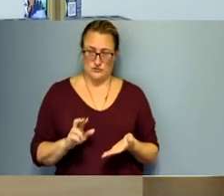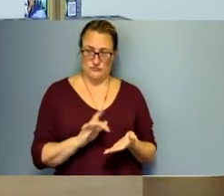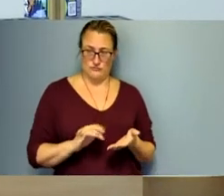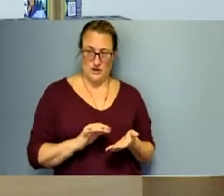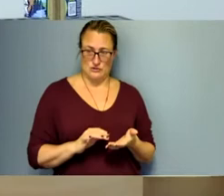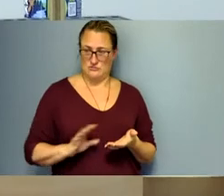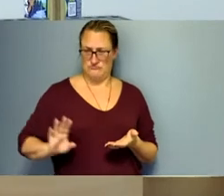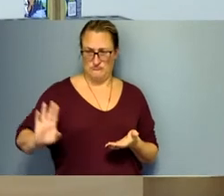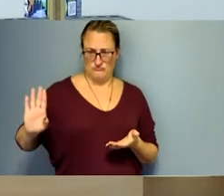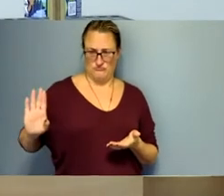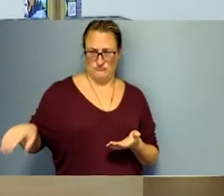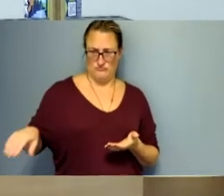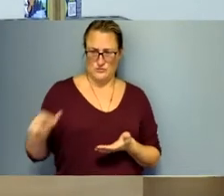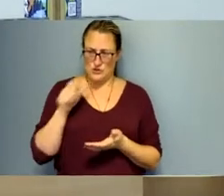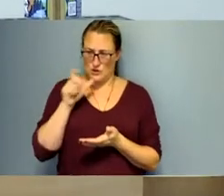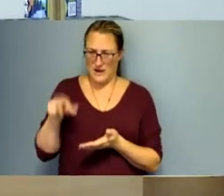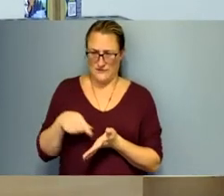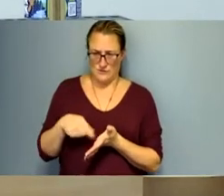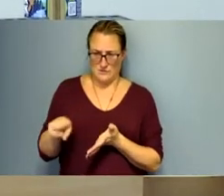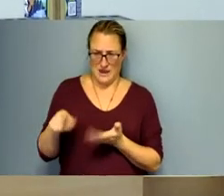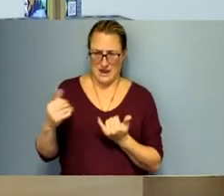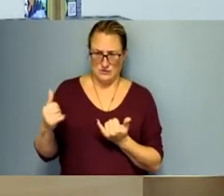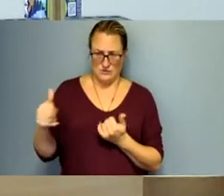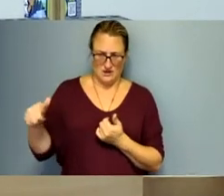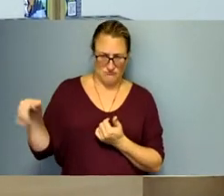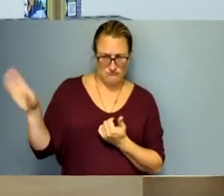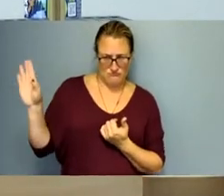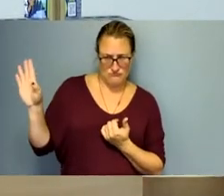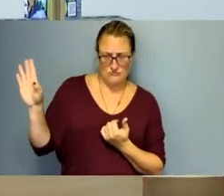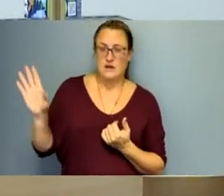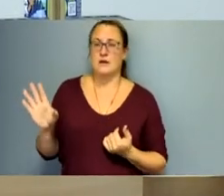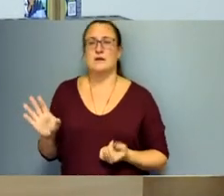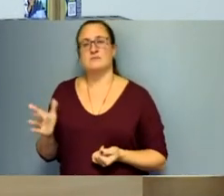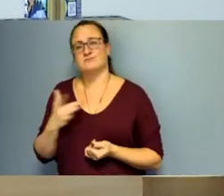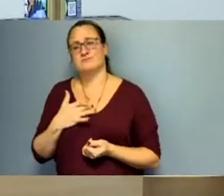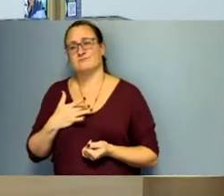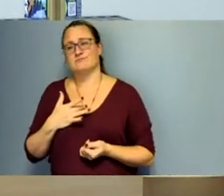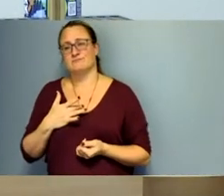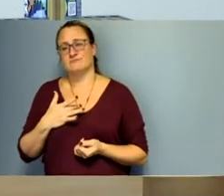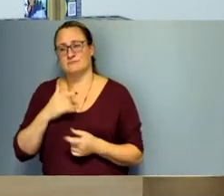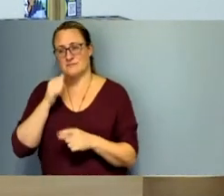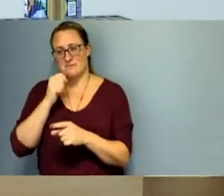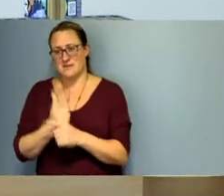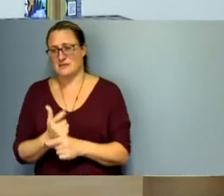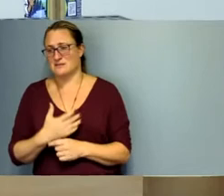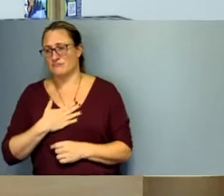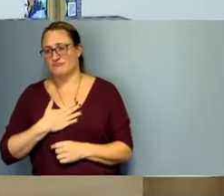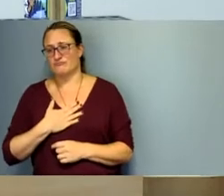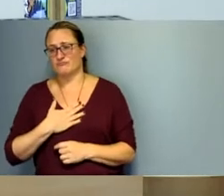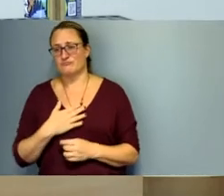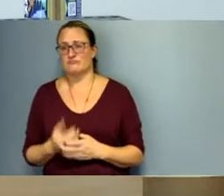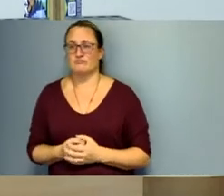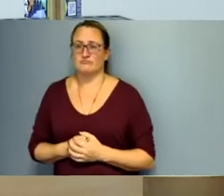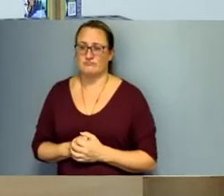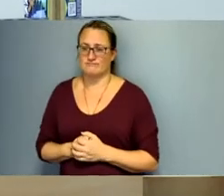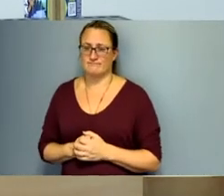don't have to pay today take that home you know she she had a heart of gold she really did